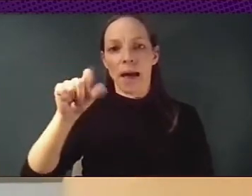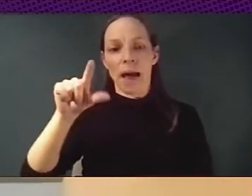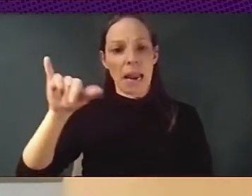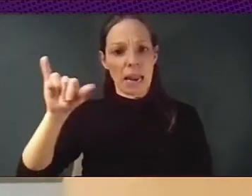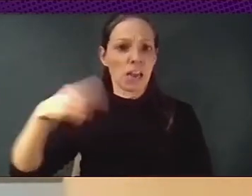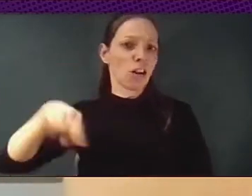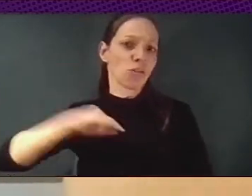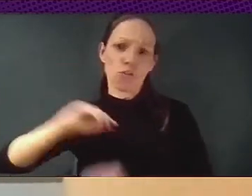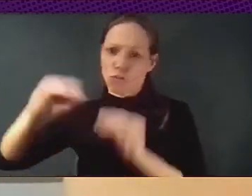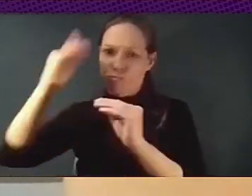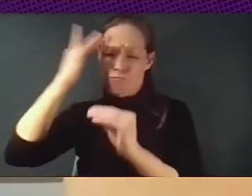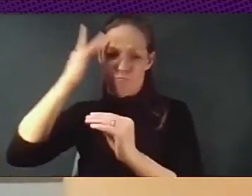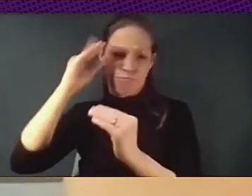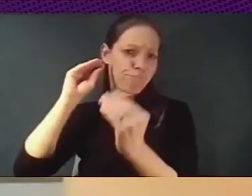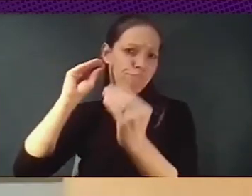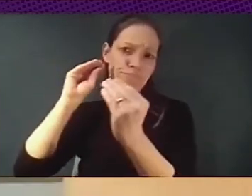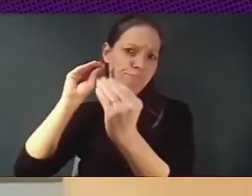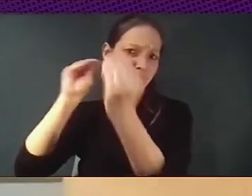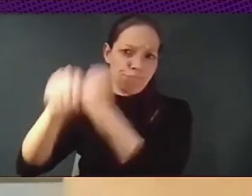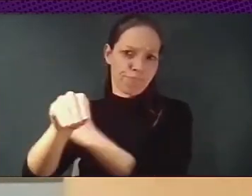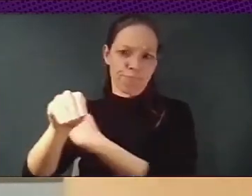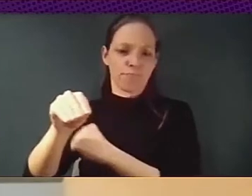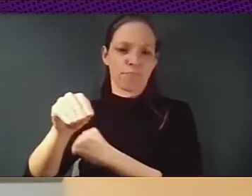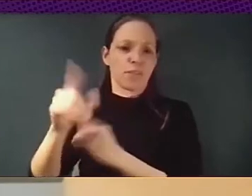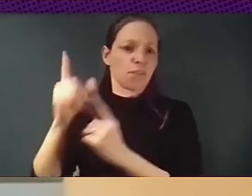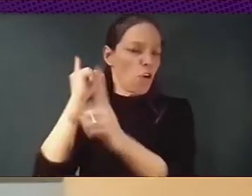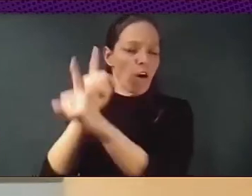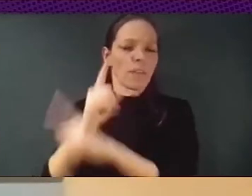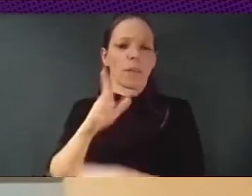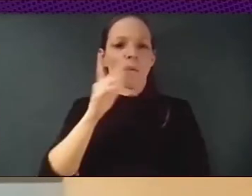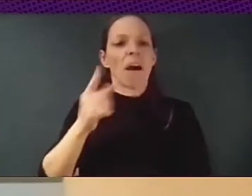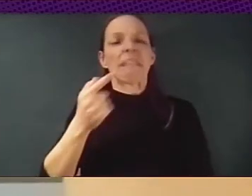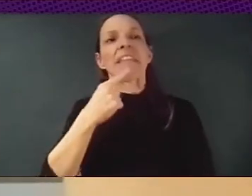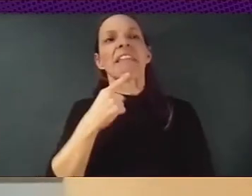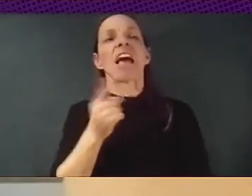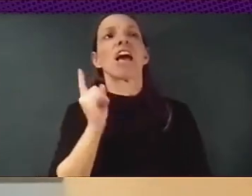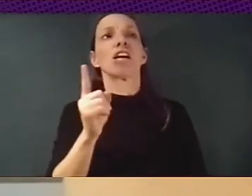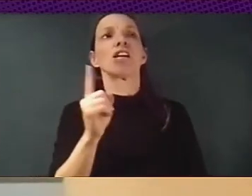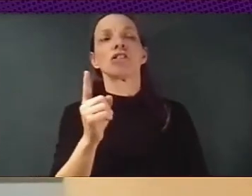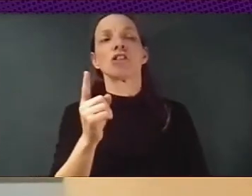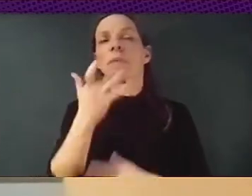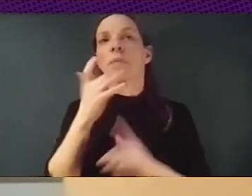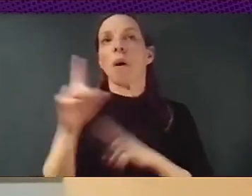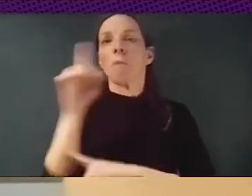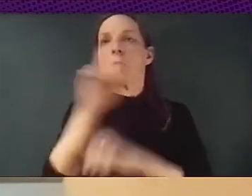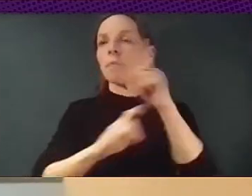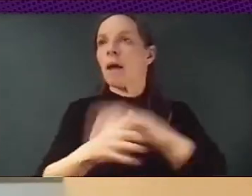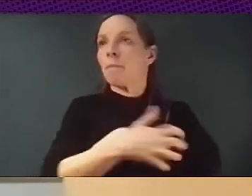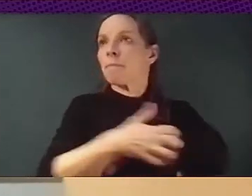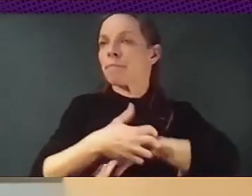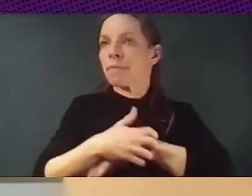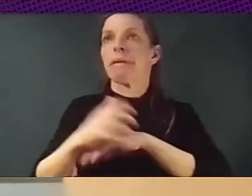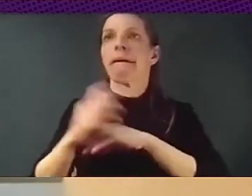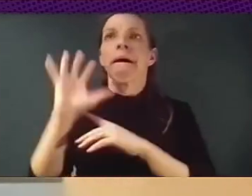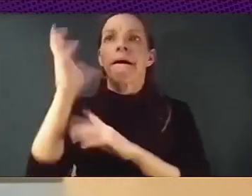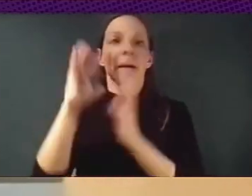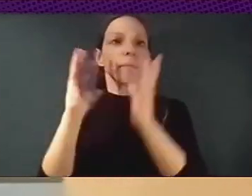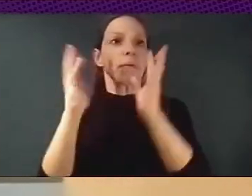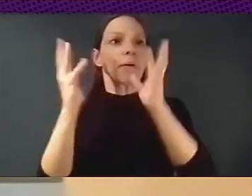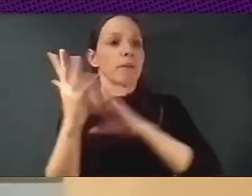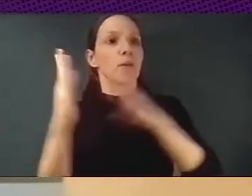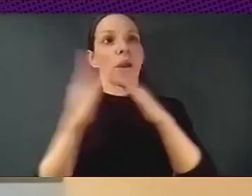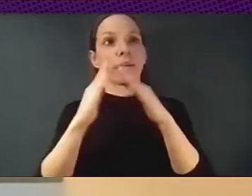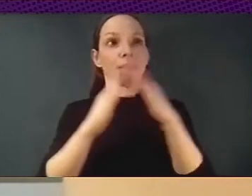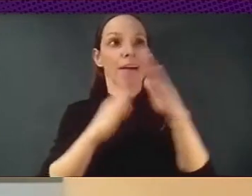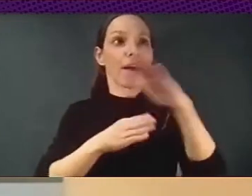like access to housing, like poverty, like climate change. So we knew that this was absolutely not the